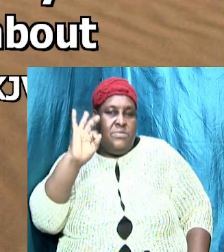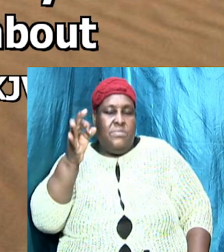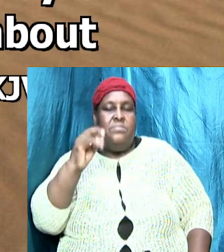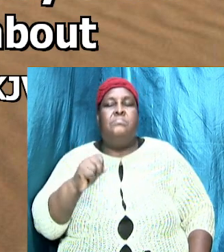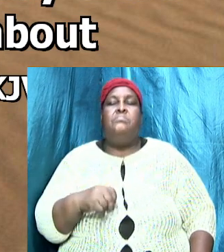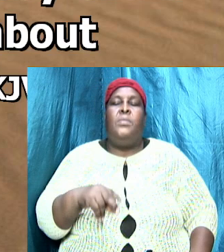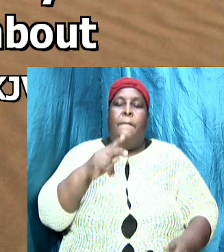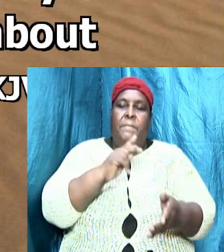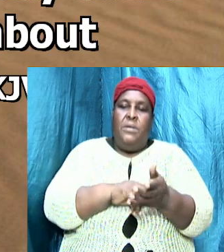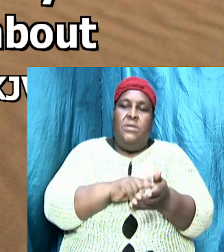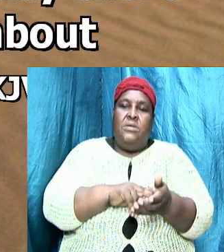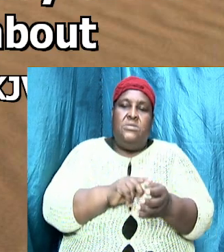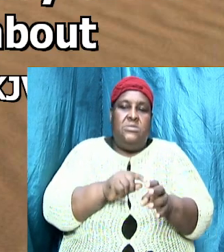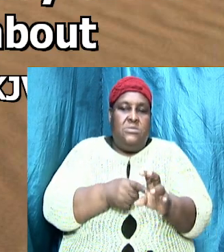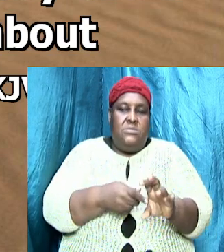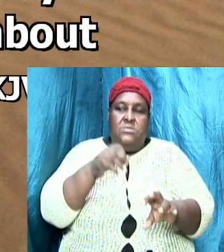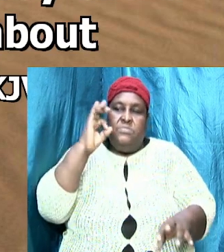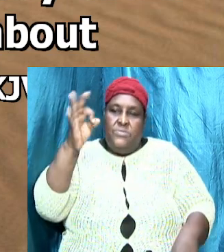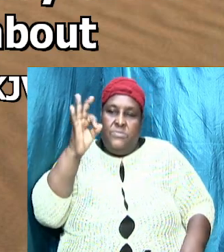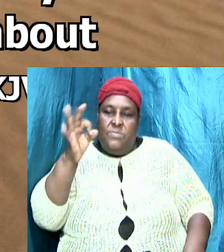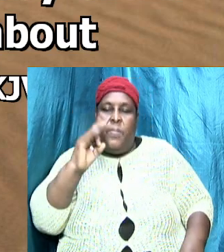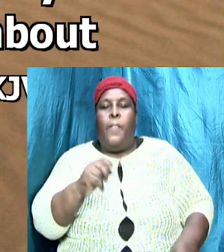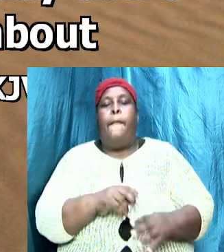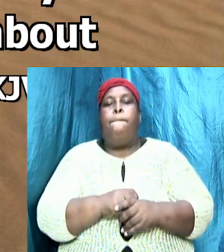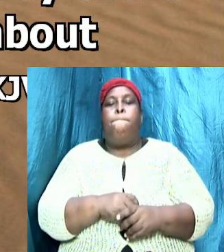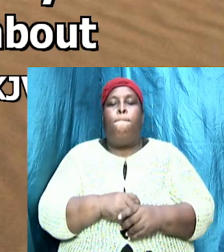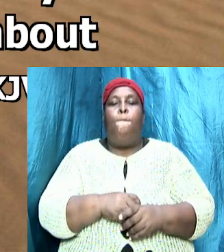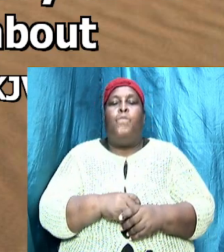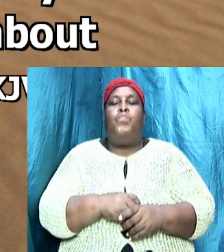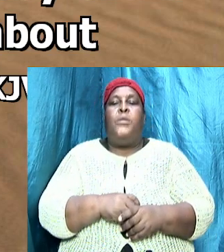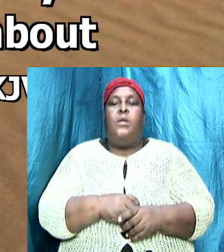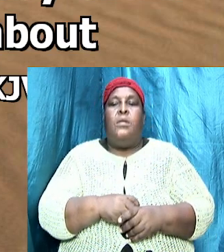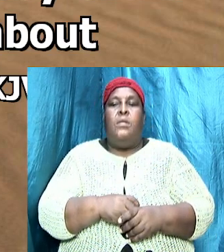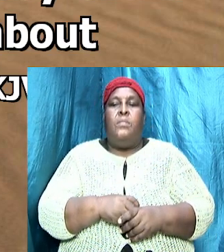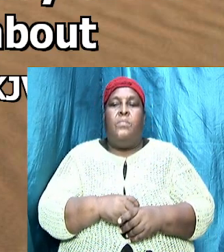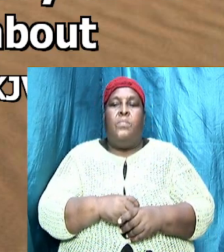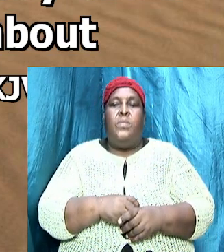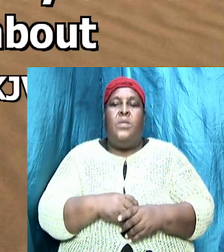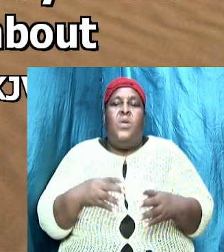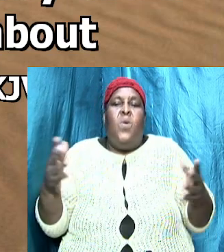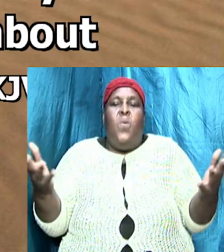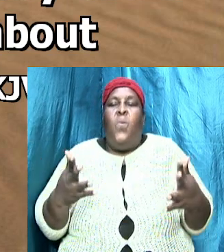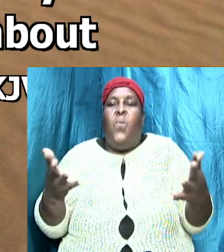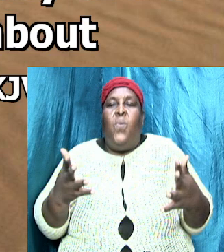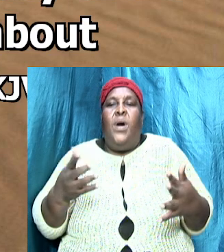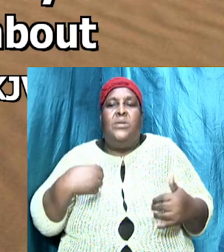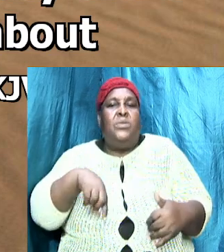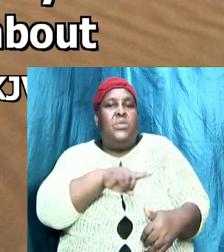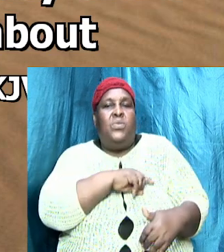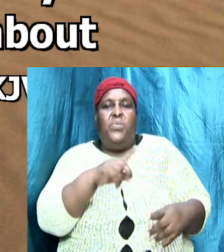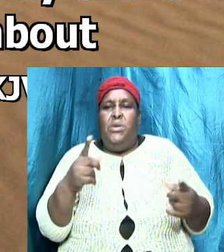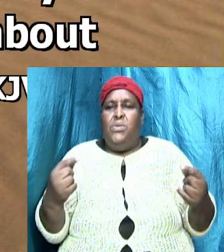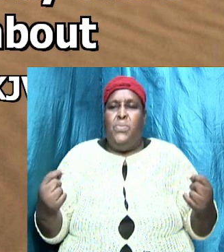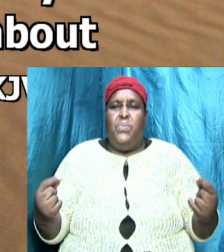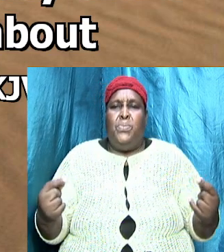Peter got up and preached and after he preached they said what shall we do